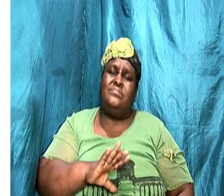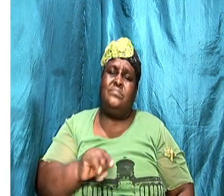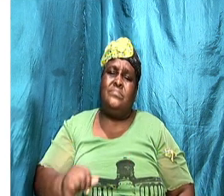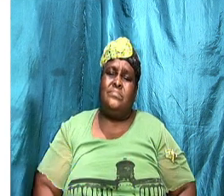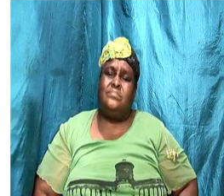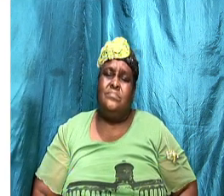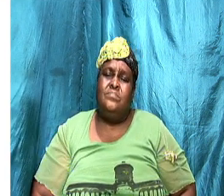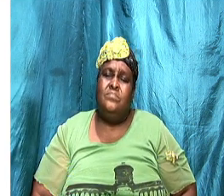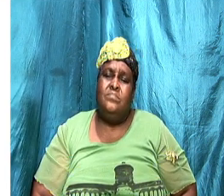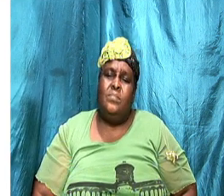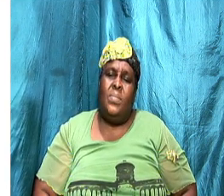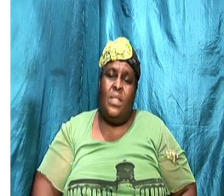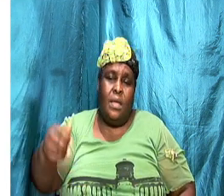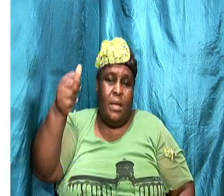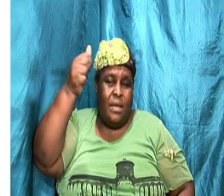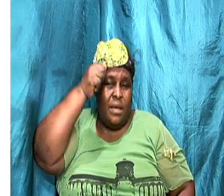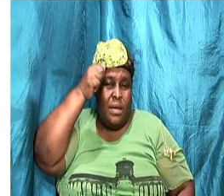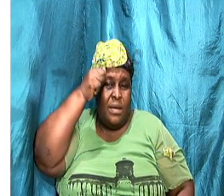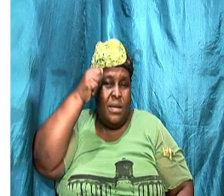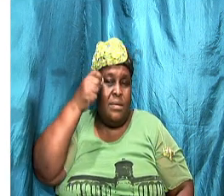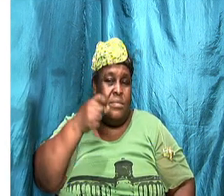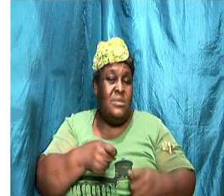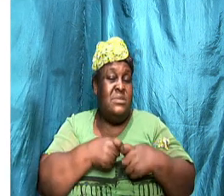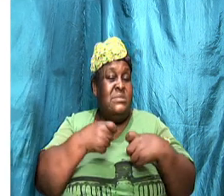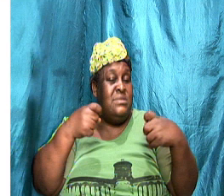adam sin